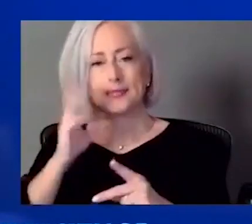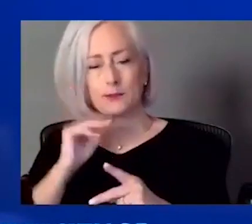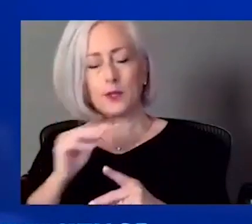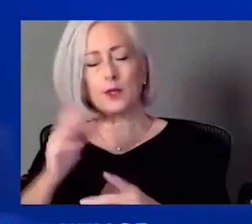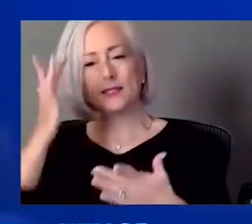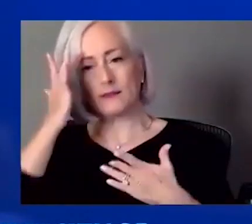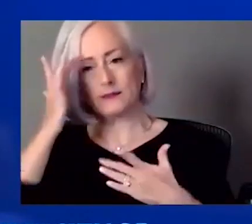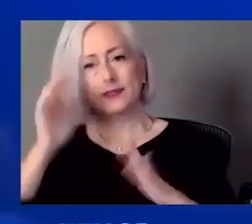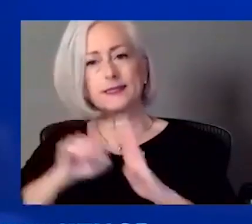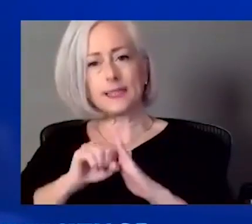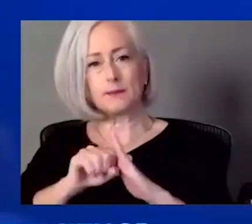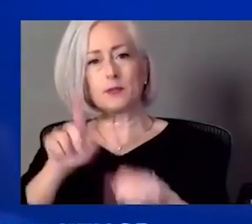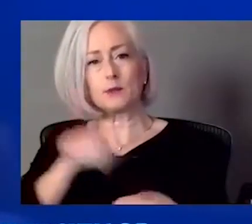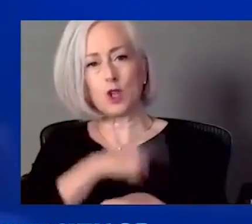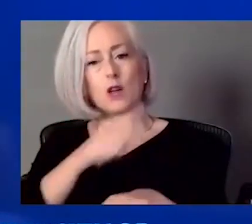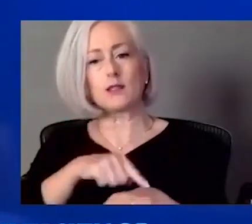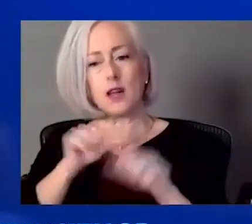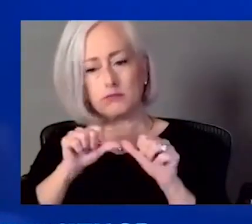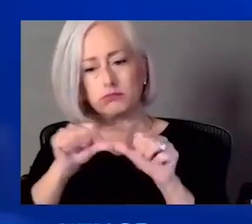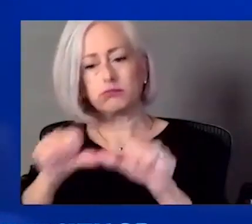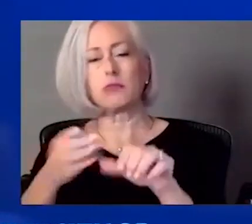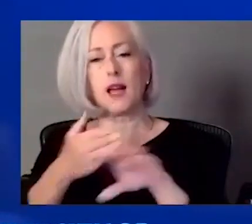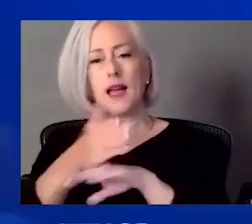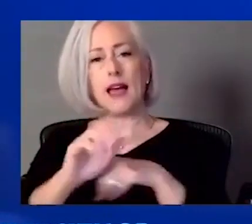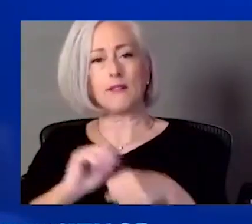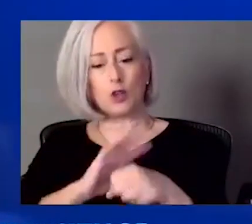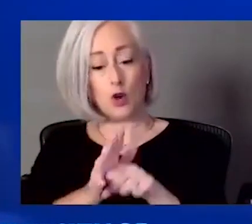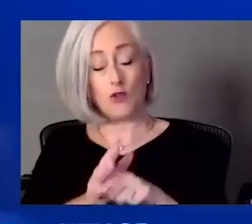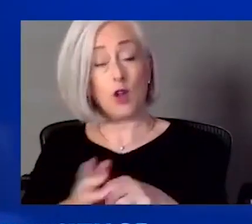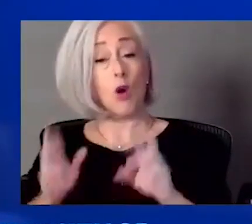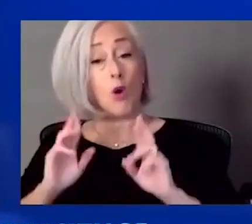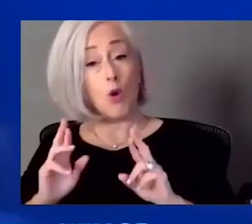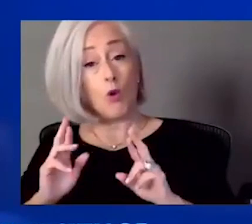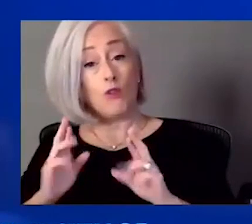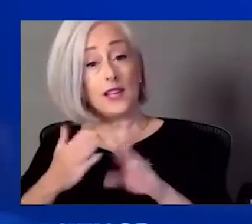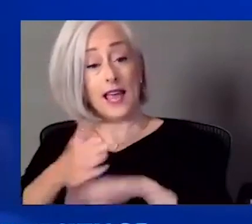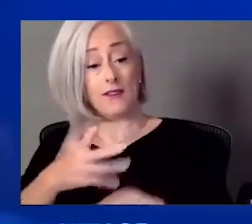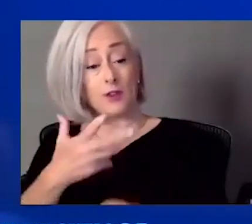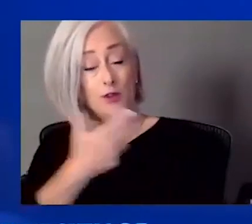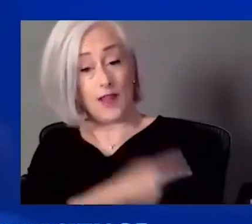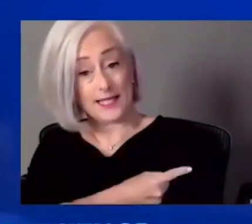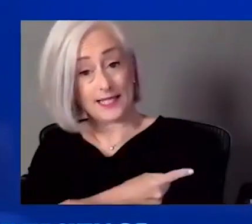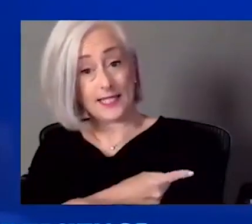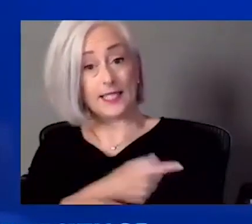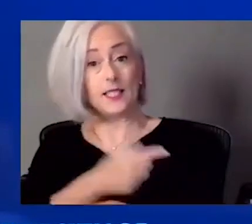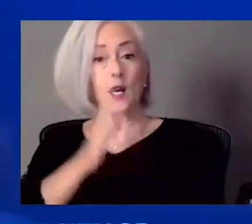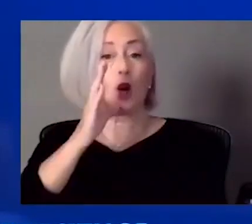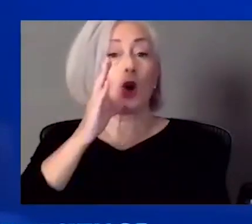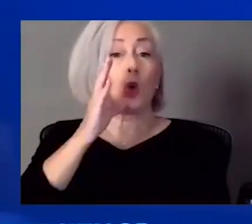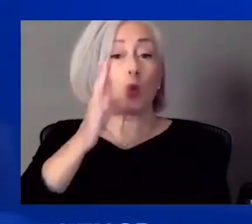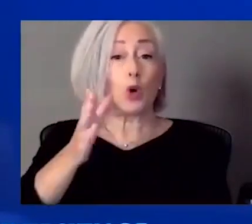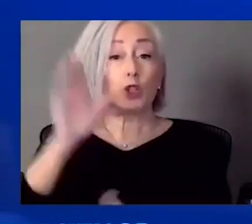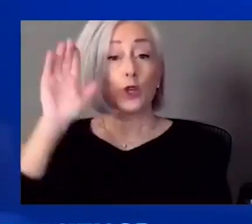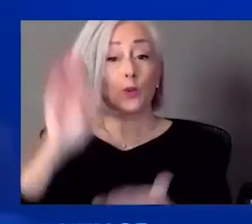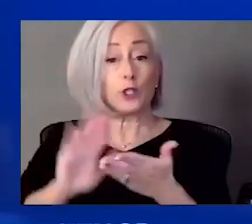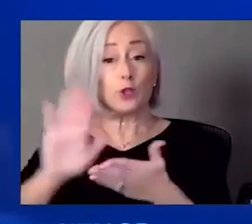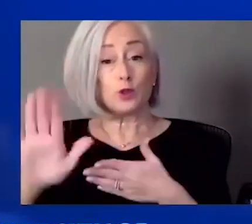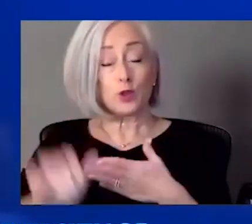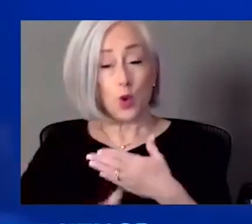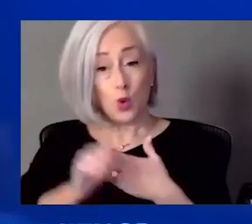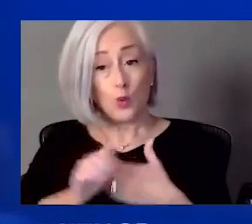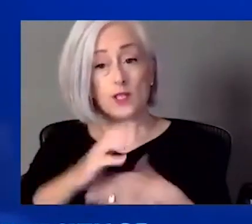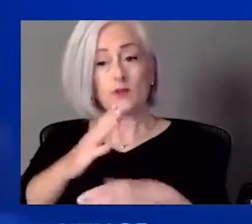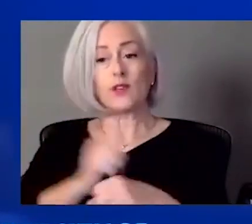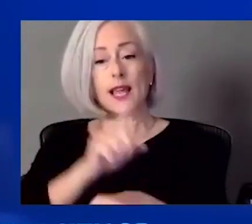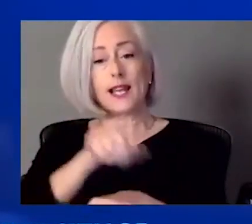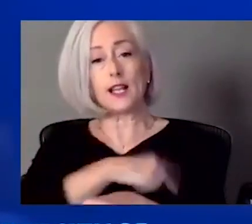vaccinations, there will be those questions answered about, are you at reduced risk of getting long COVID? And if you have long COVID and